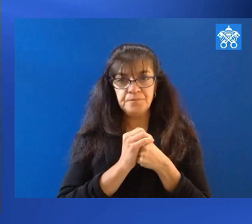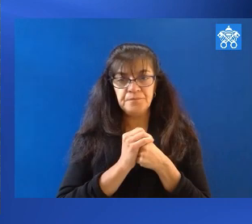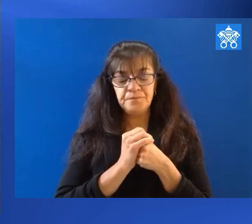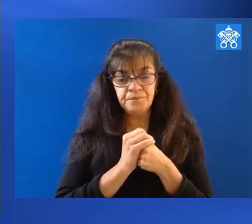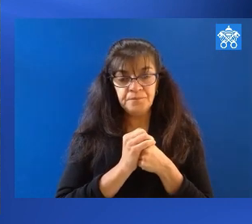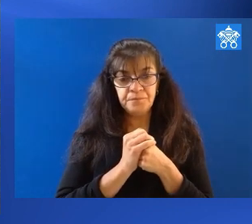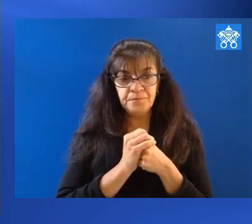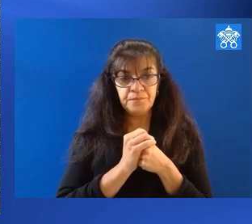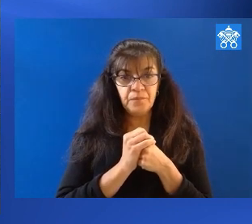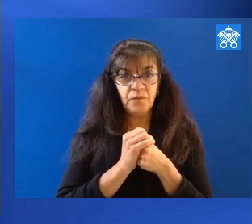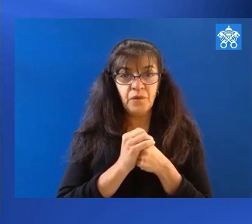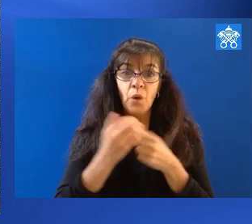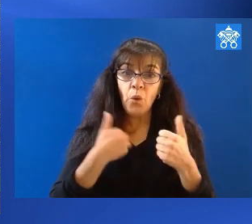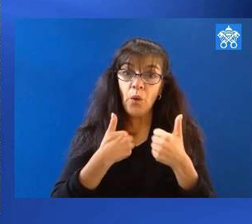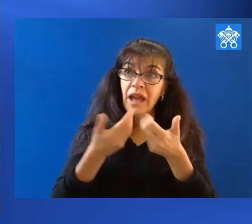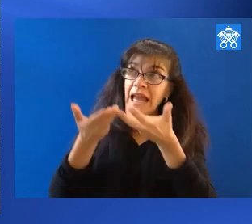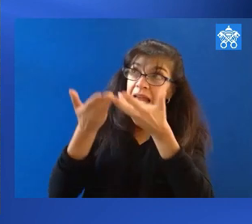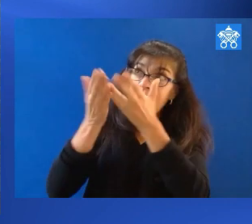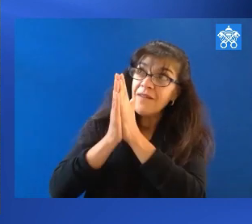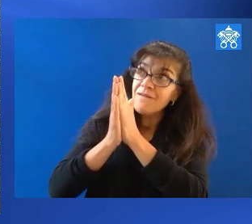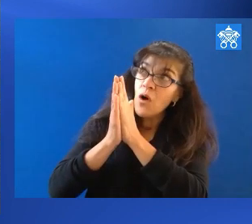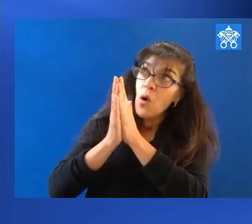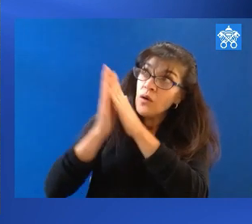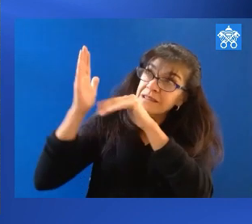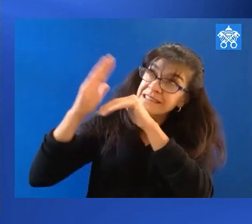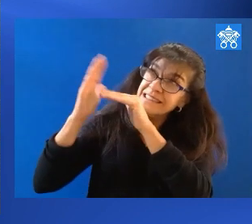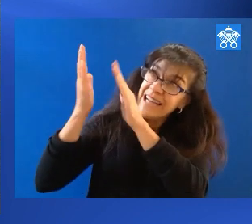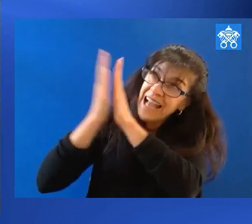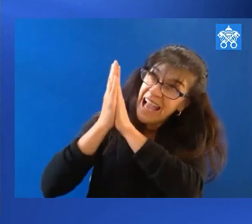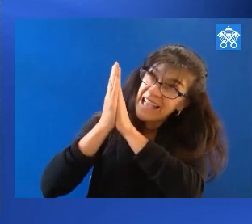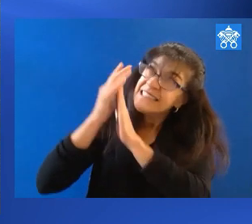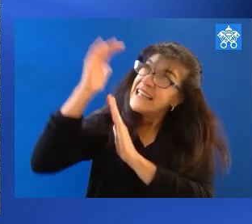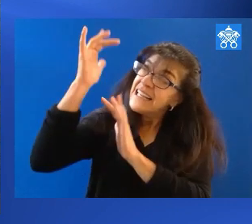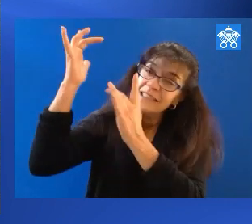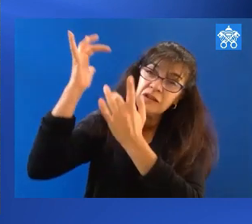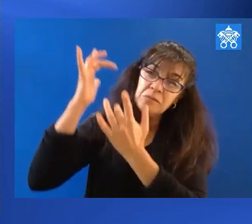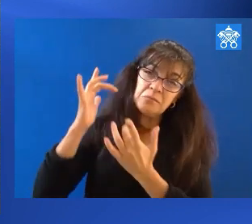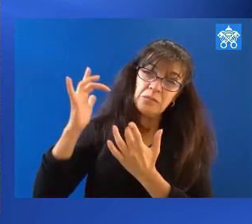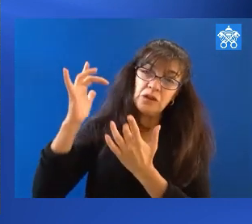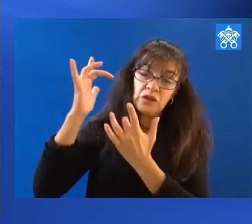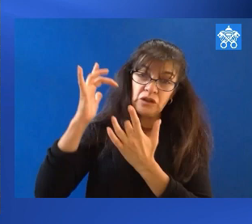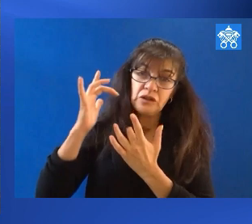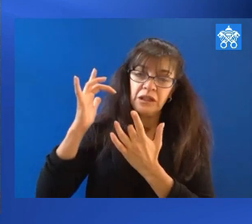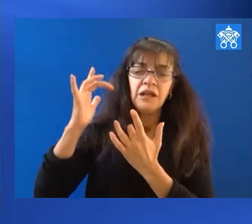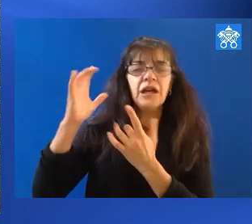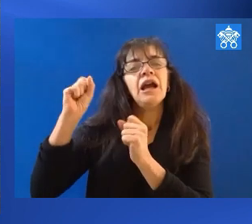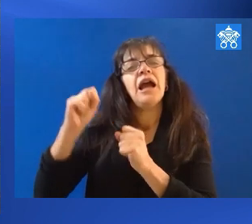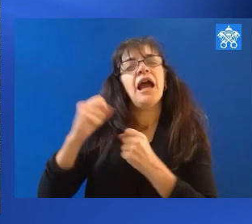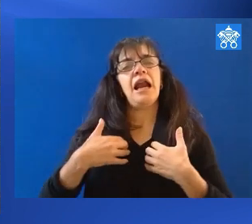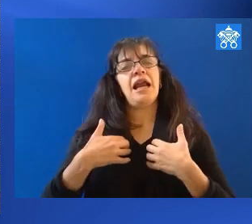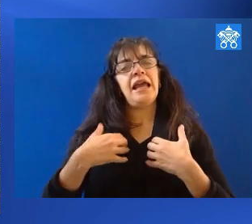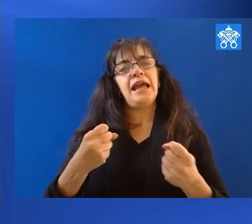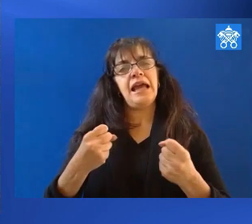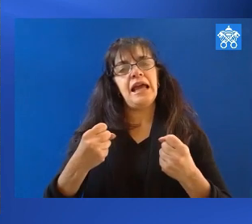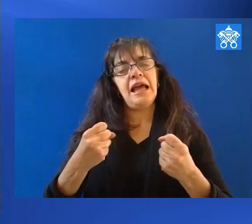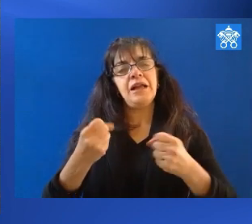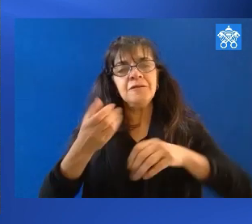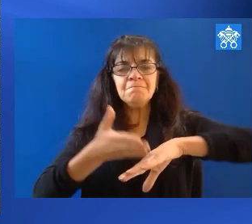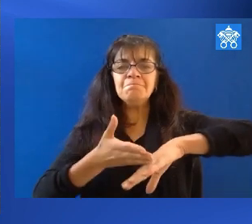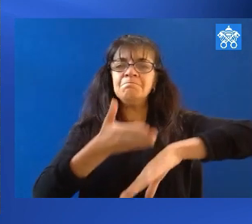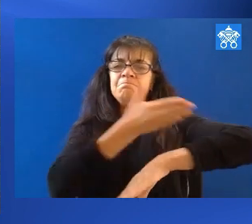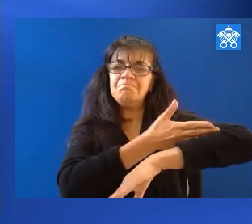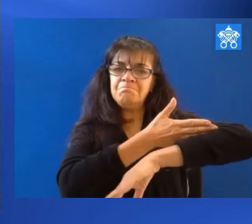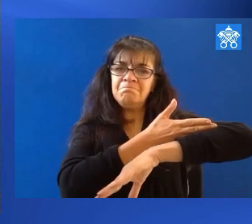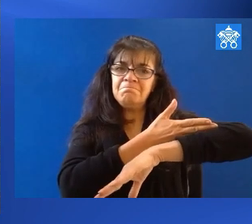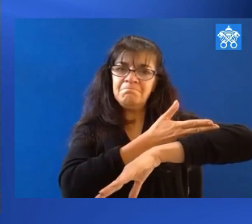And we invoke his mercy so that he may heal us, restore us.